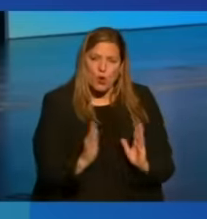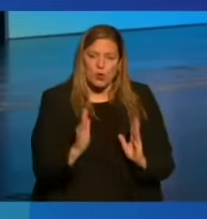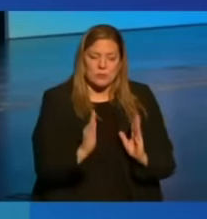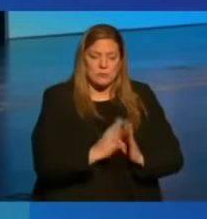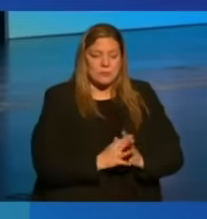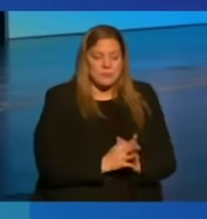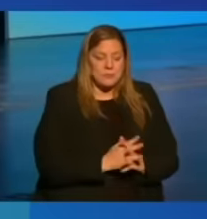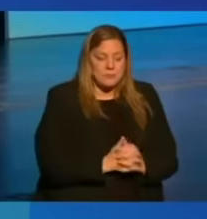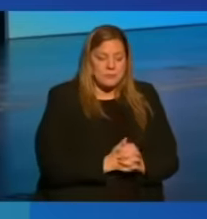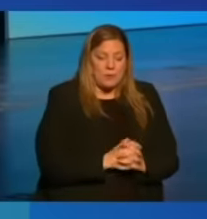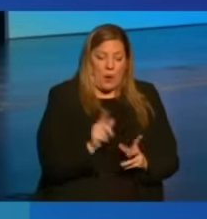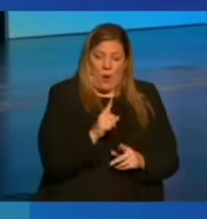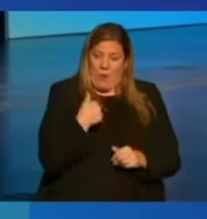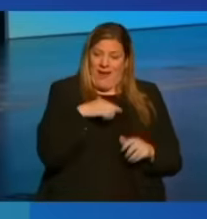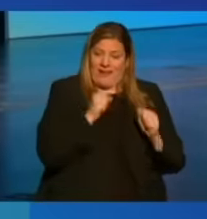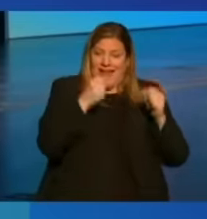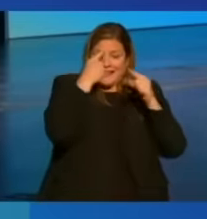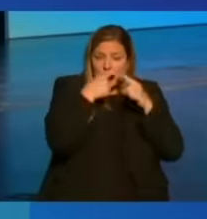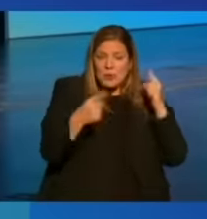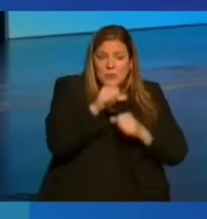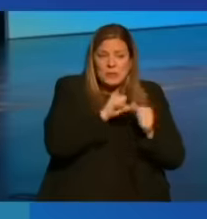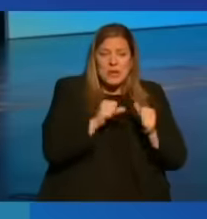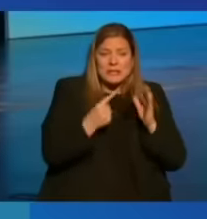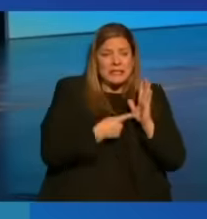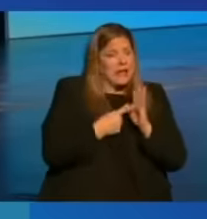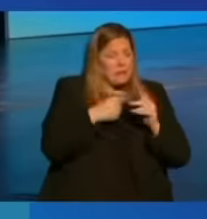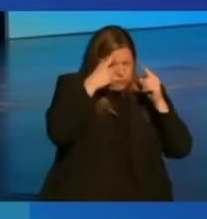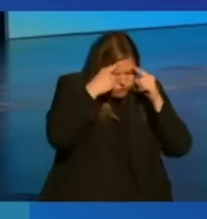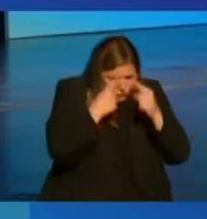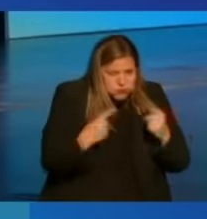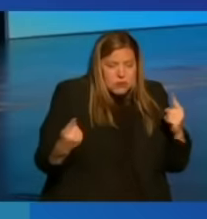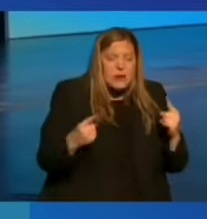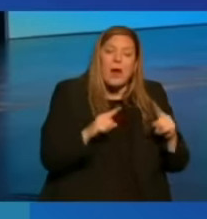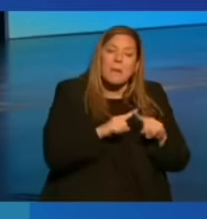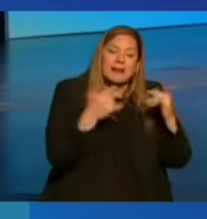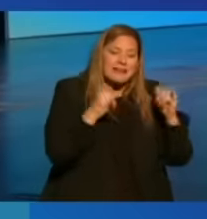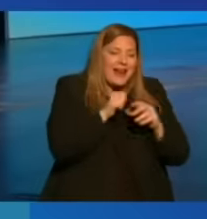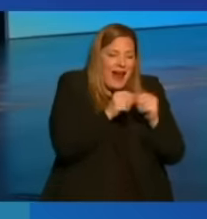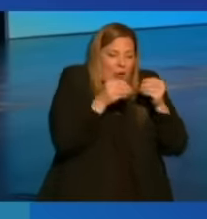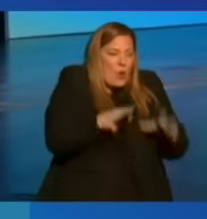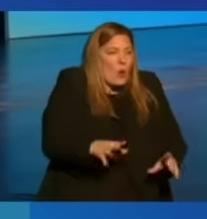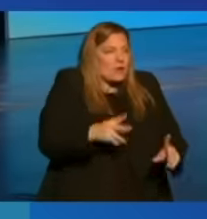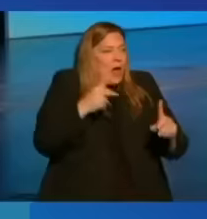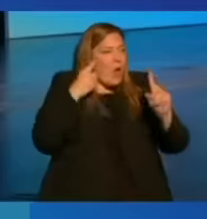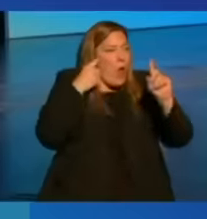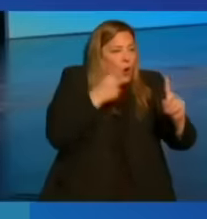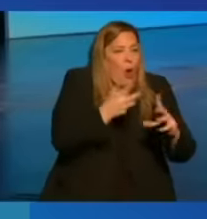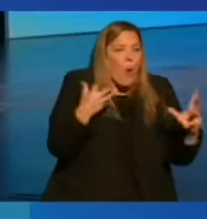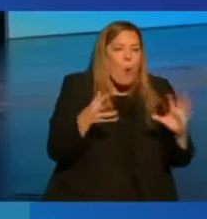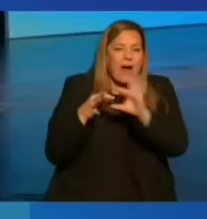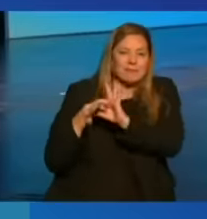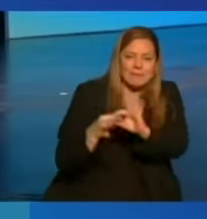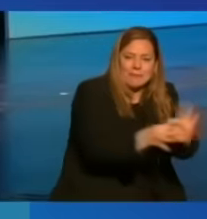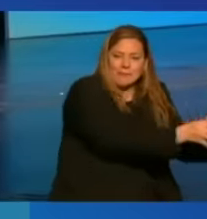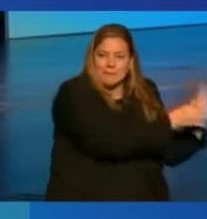And where we can disagree with each other, sometimes bitterly, without losing sight of the ties that bind us together.